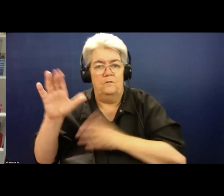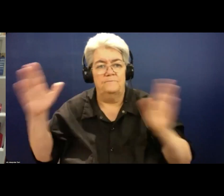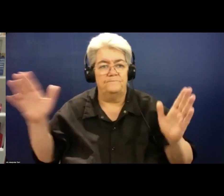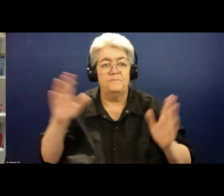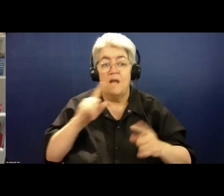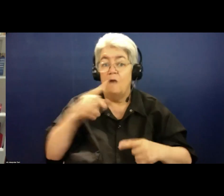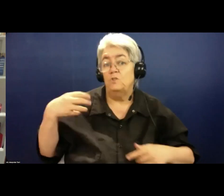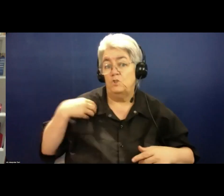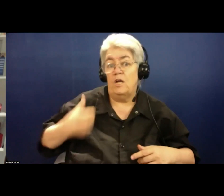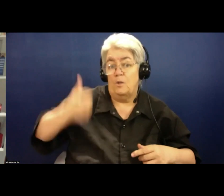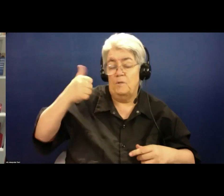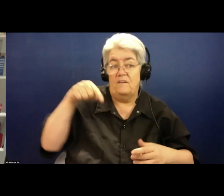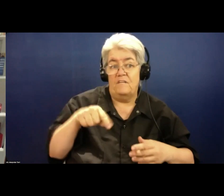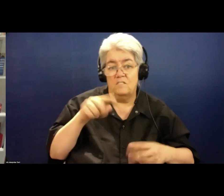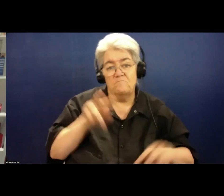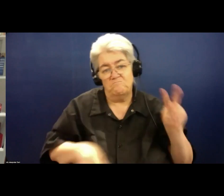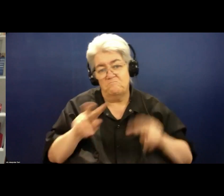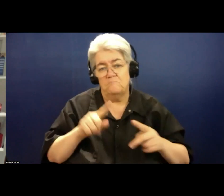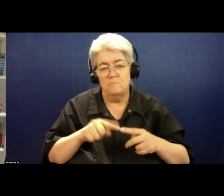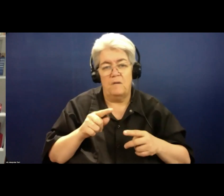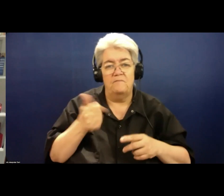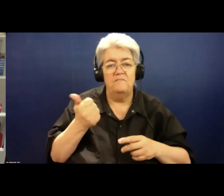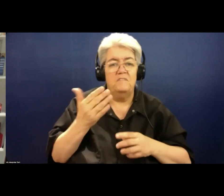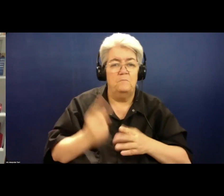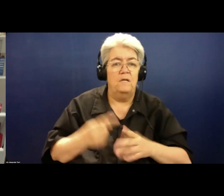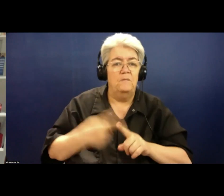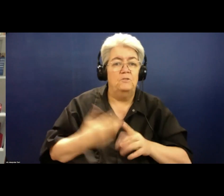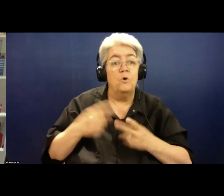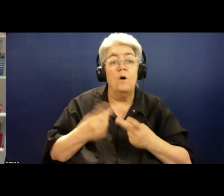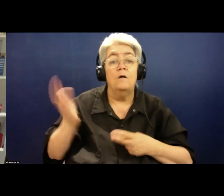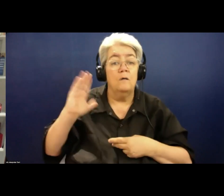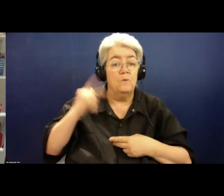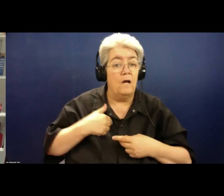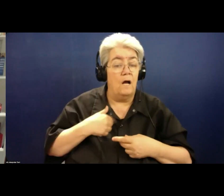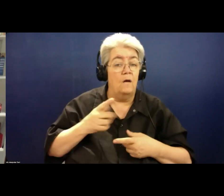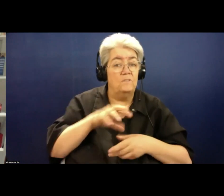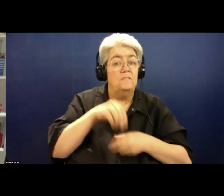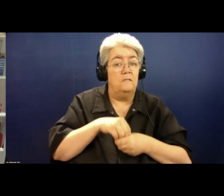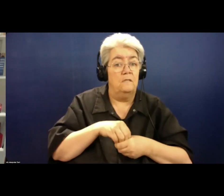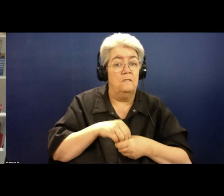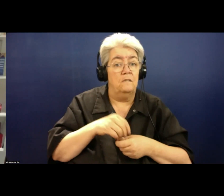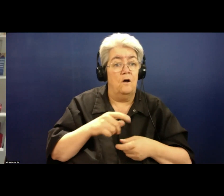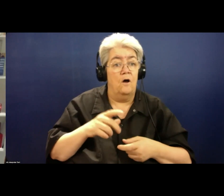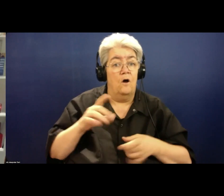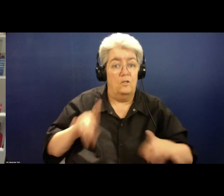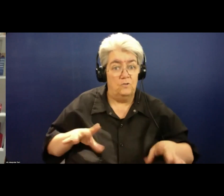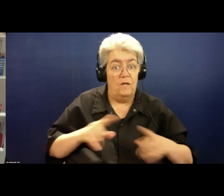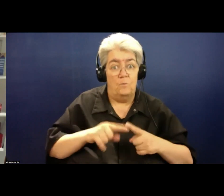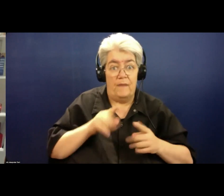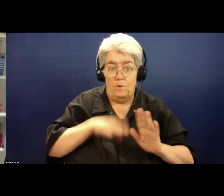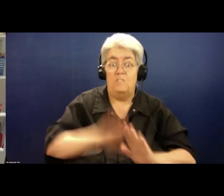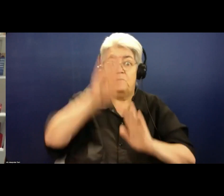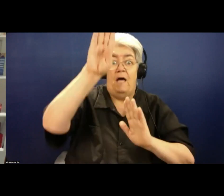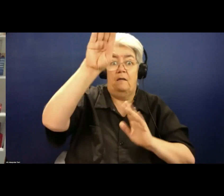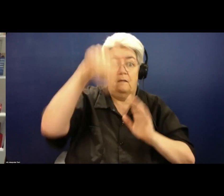10 years, wrapping up about 15 months ago. In my early days in Lifeline Australia, when we had a spike in our calls, I would worry.